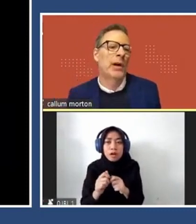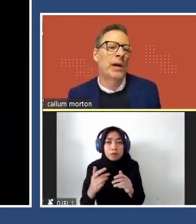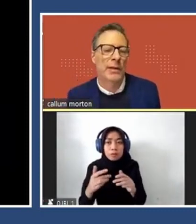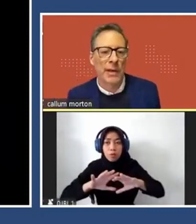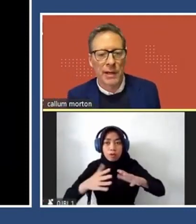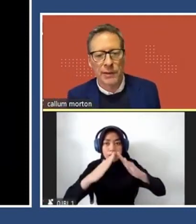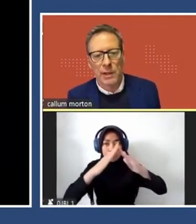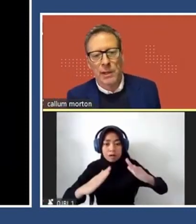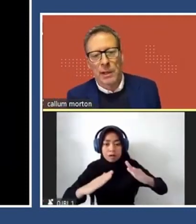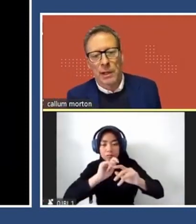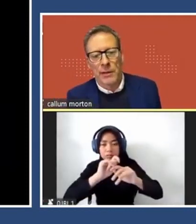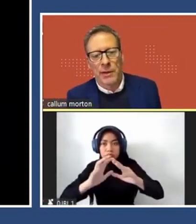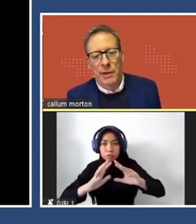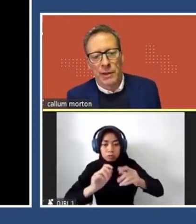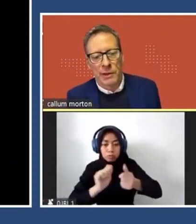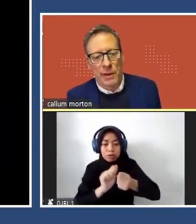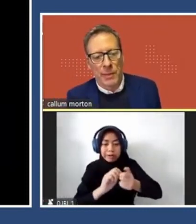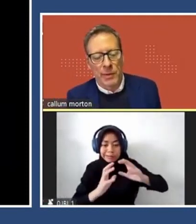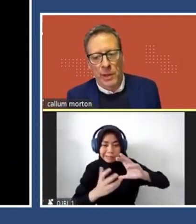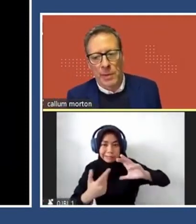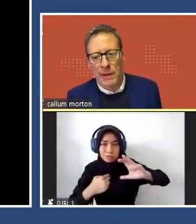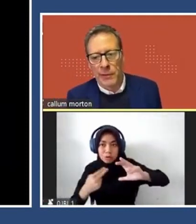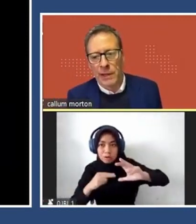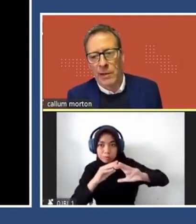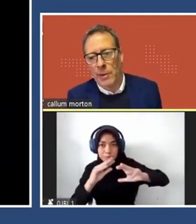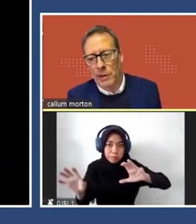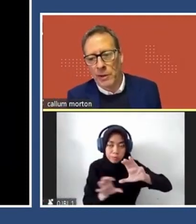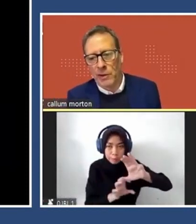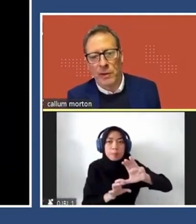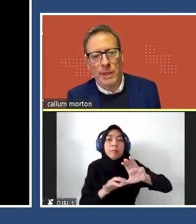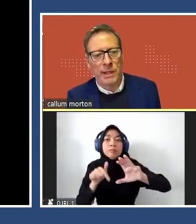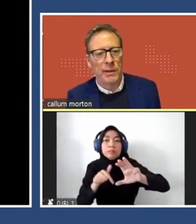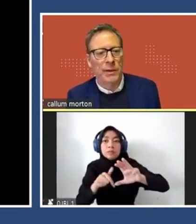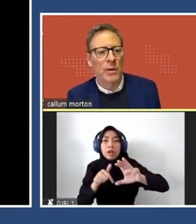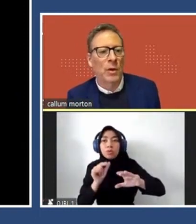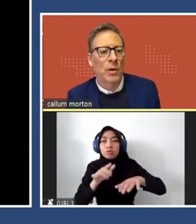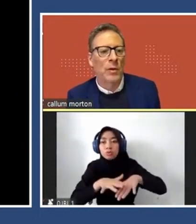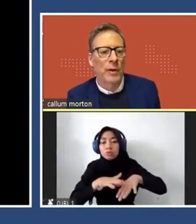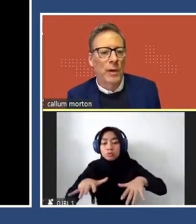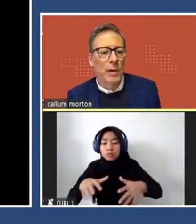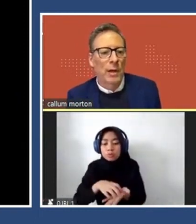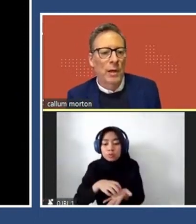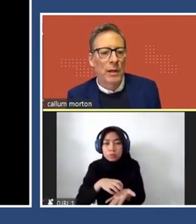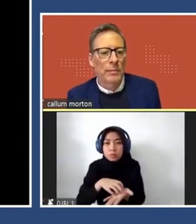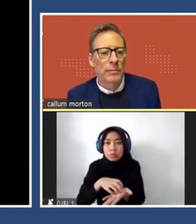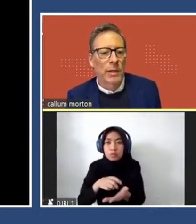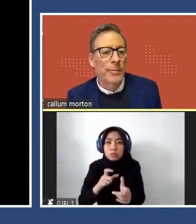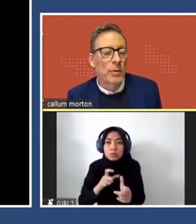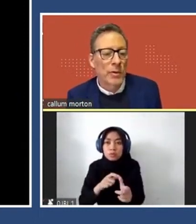animating them with light and sound. This is a model I made for an exhibition in Scotland many years ago of